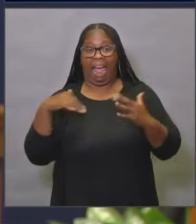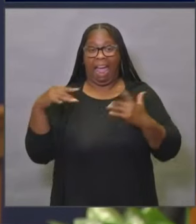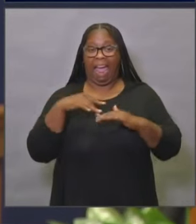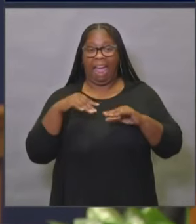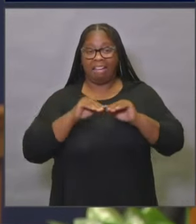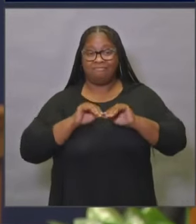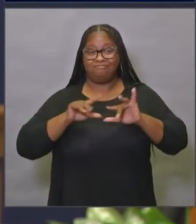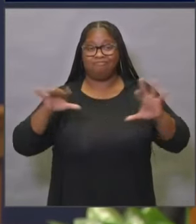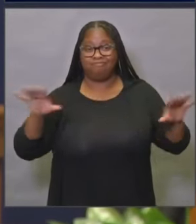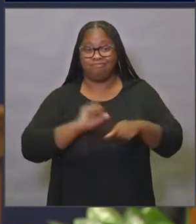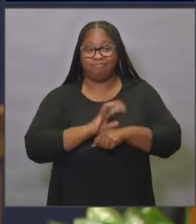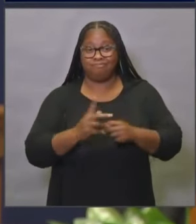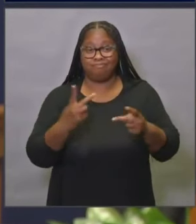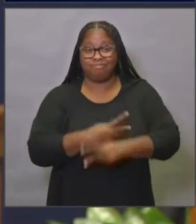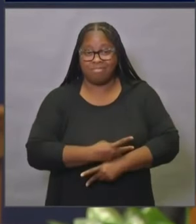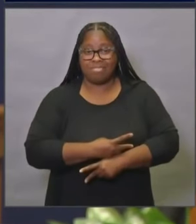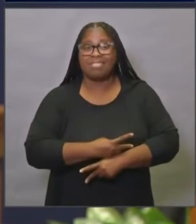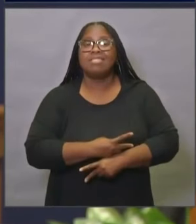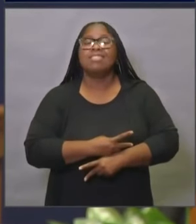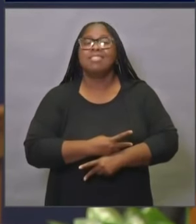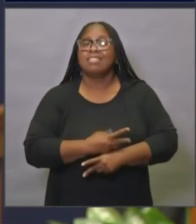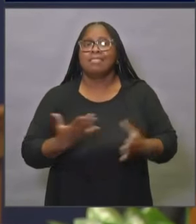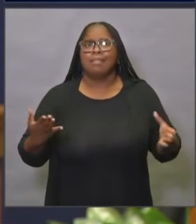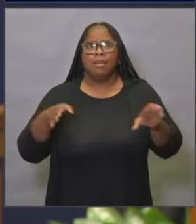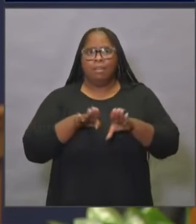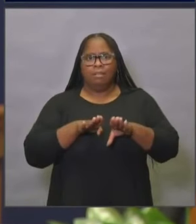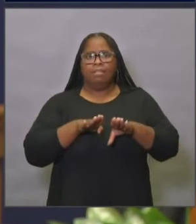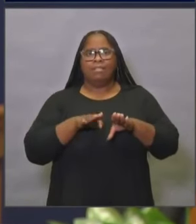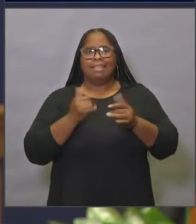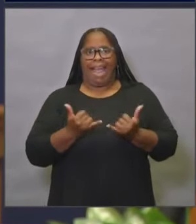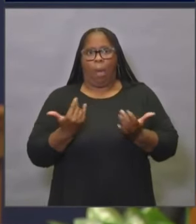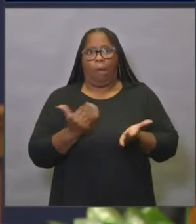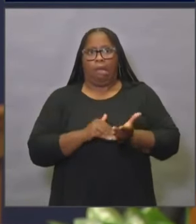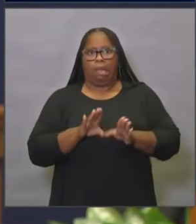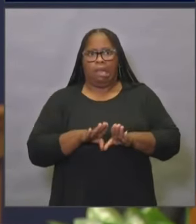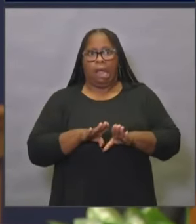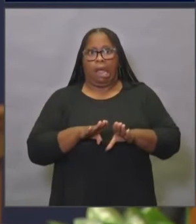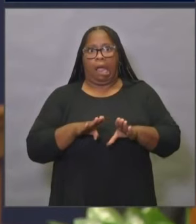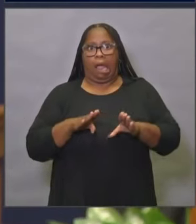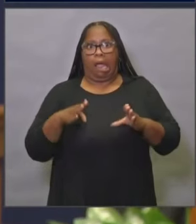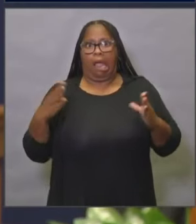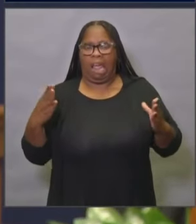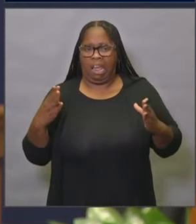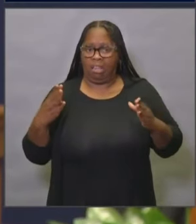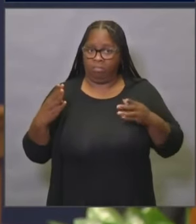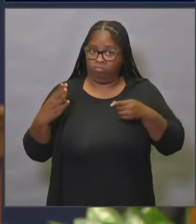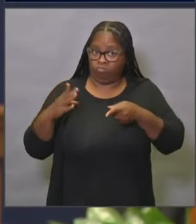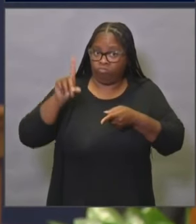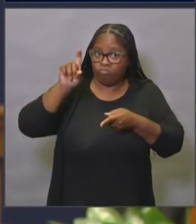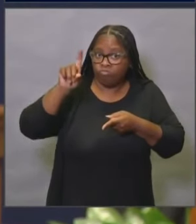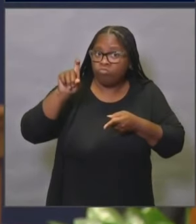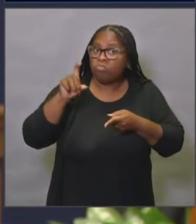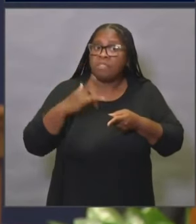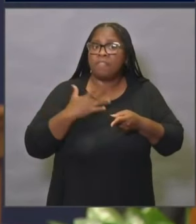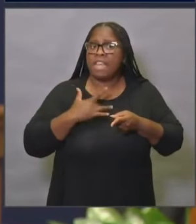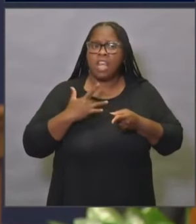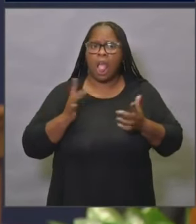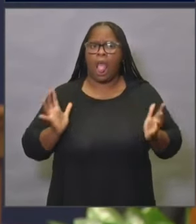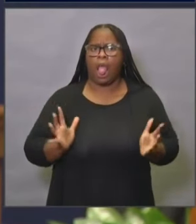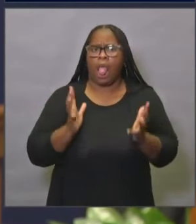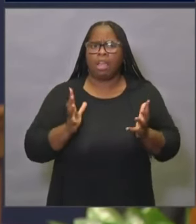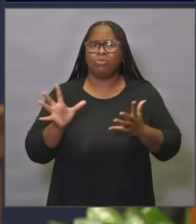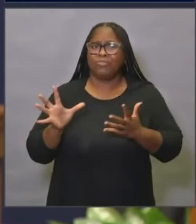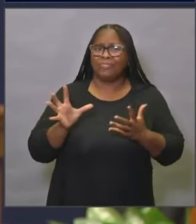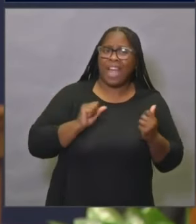health officer are or these leaders are concerned about pushing too hard to reopen, given the